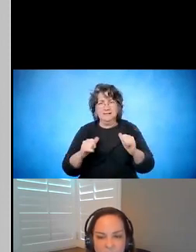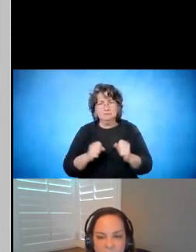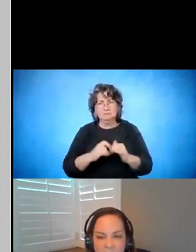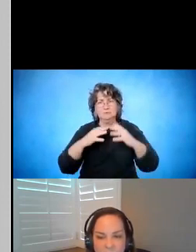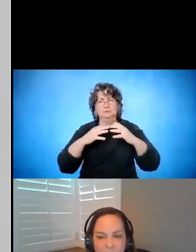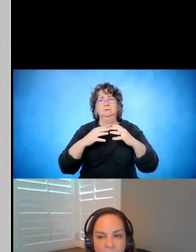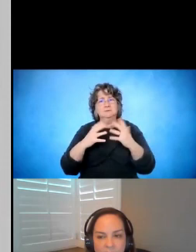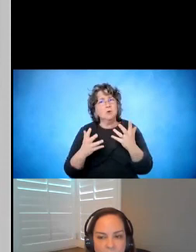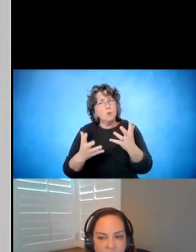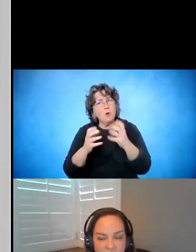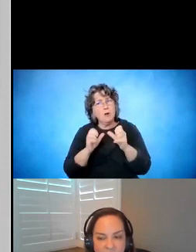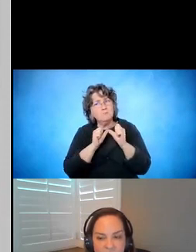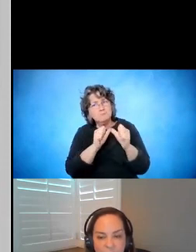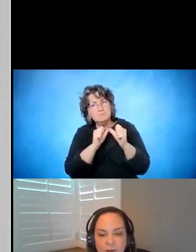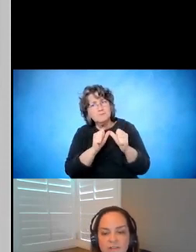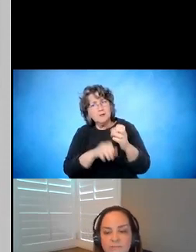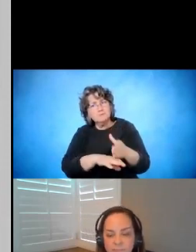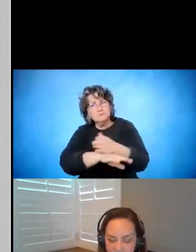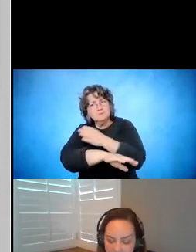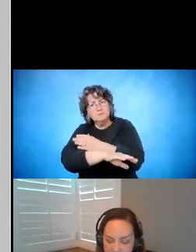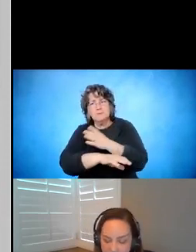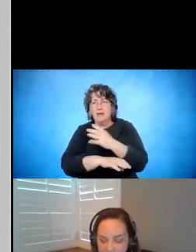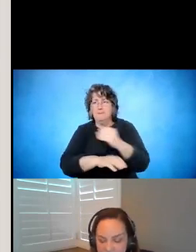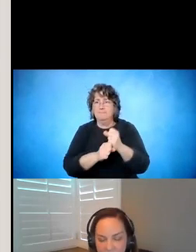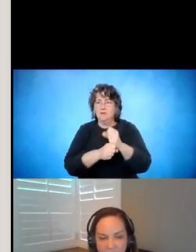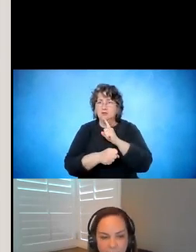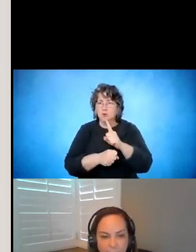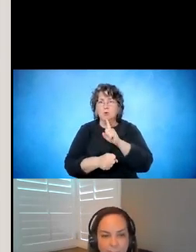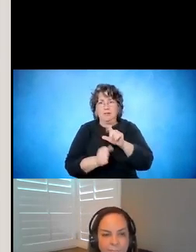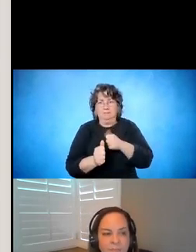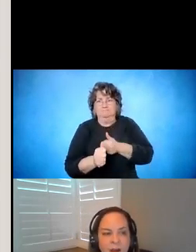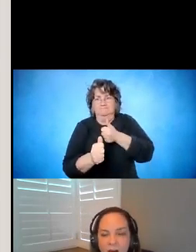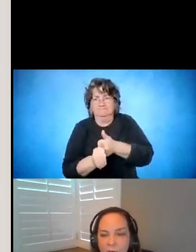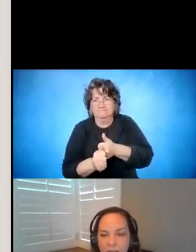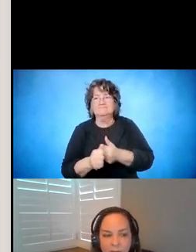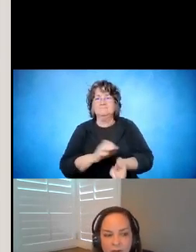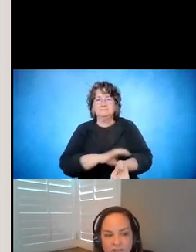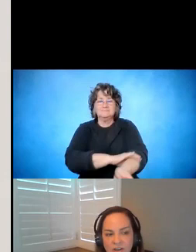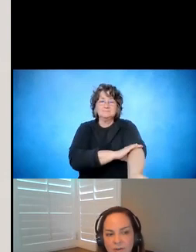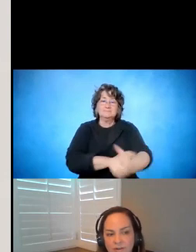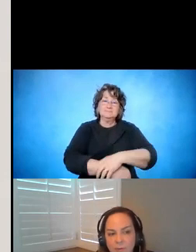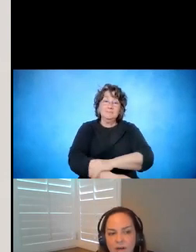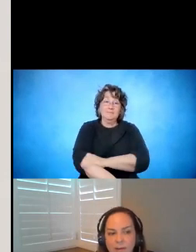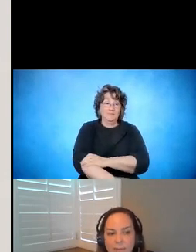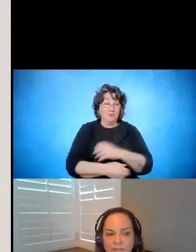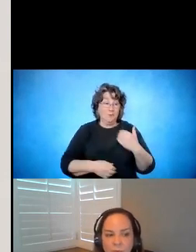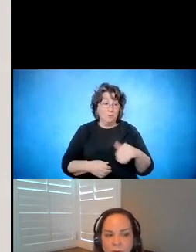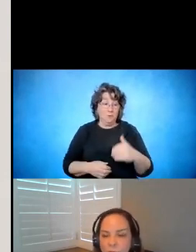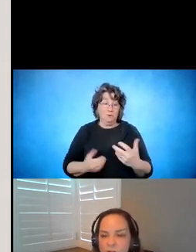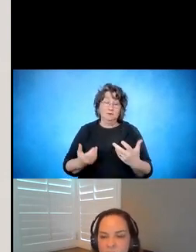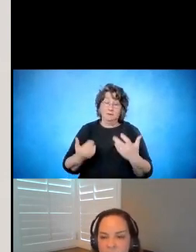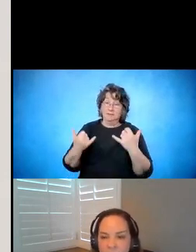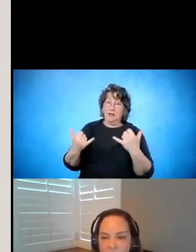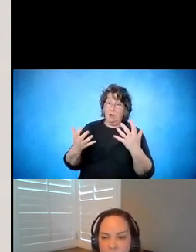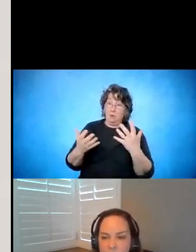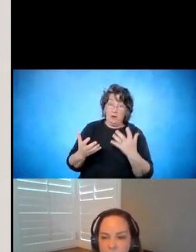continue to make it better and make sure that it's current. Next slide. All right. I want to tell you a little bit about the great